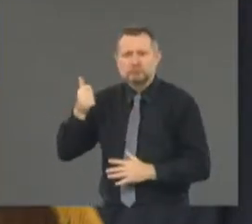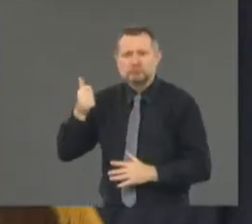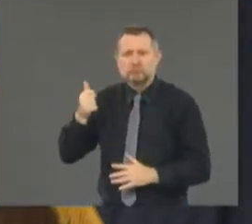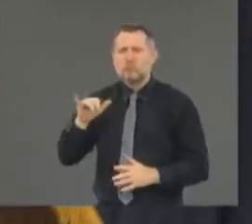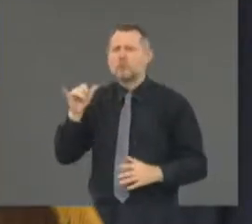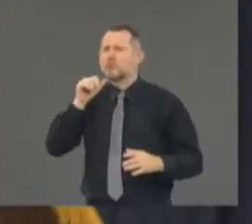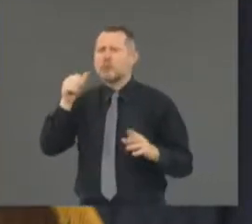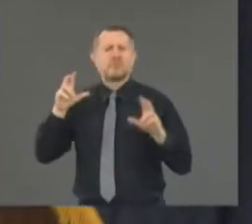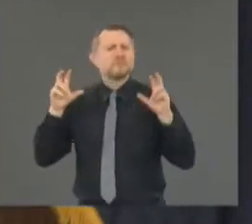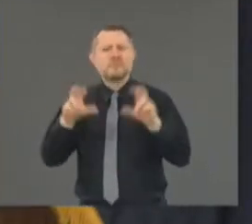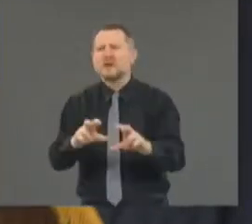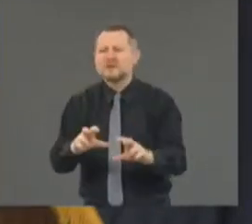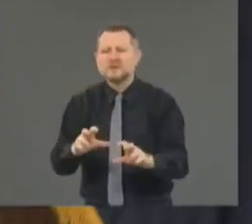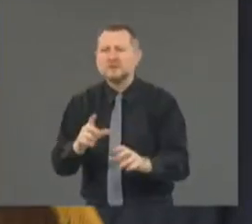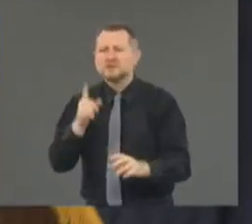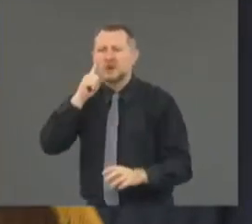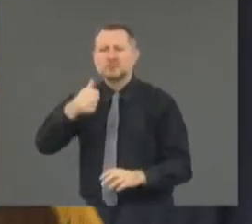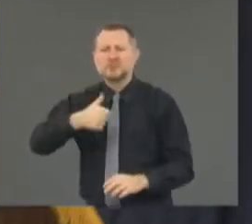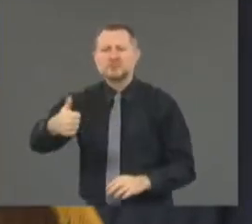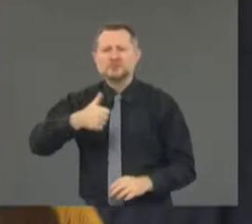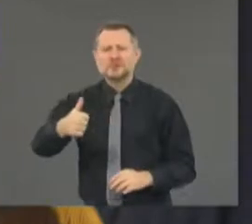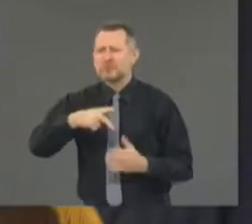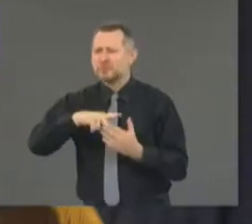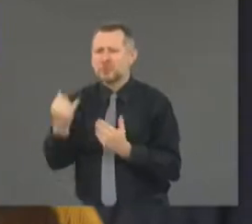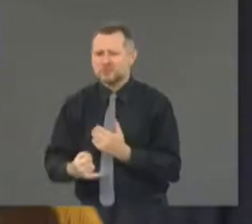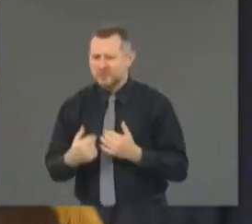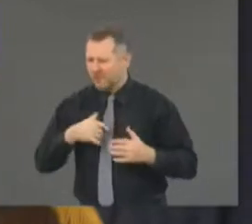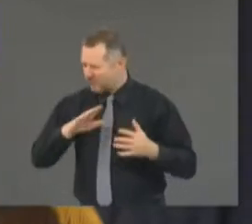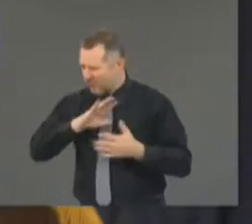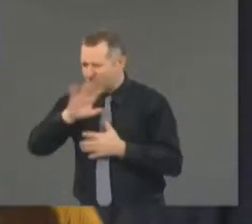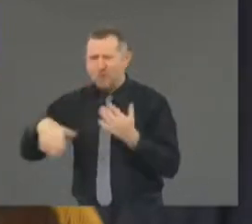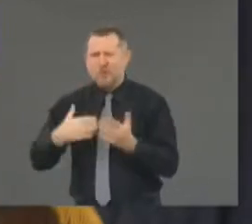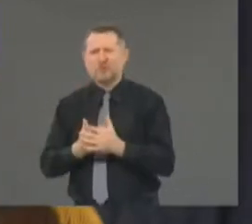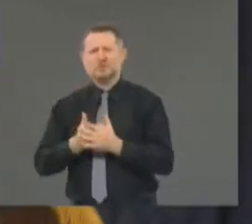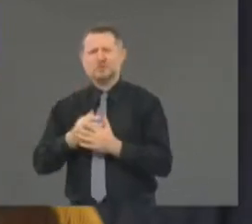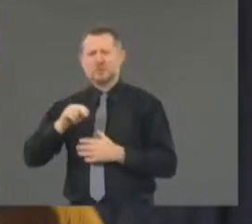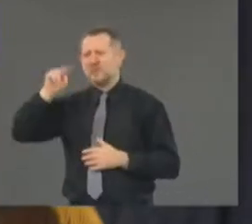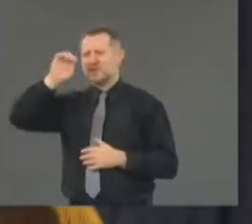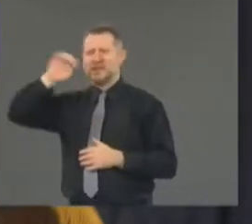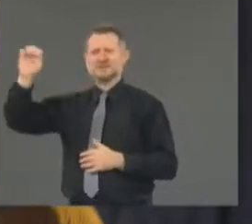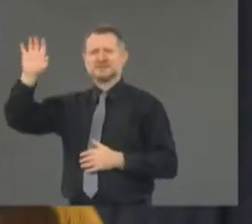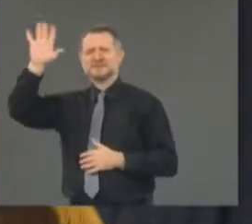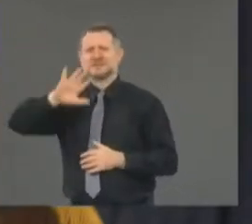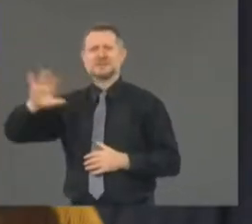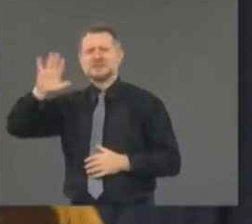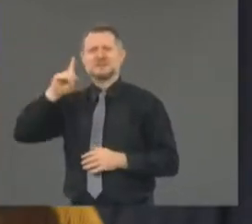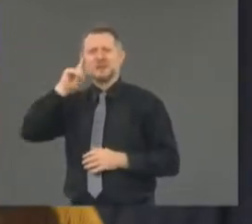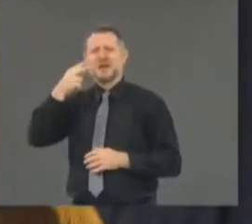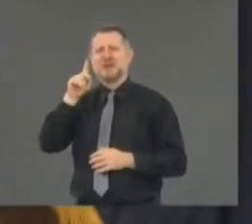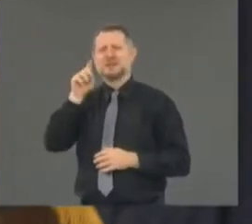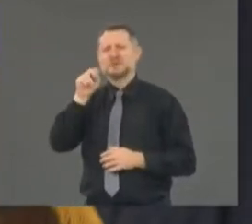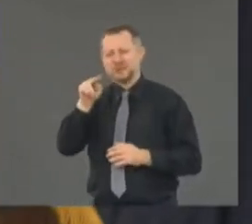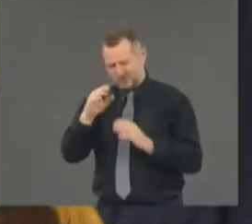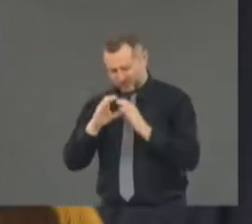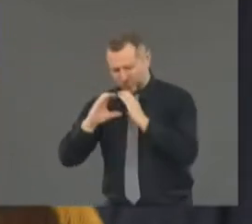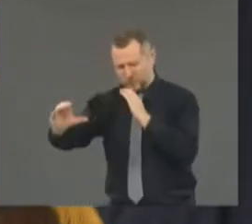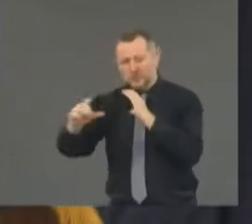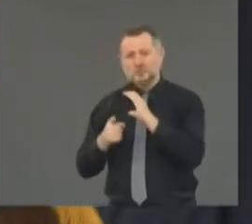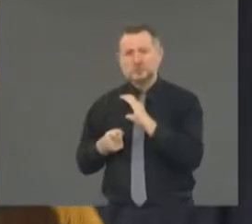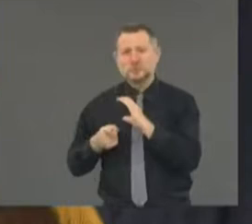Northeast, like the Hudson Tunnels, stopping the Second Avenue subway. I mean, all these